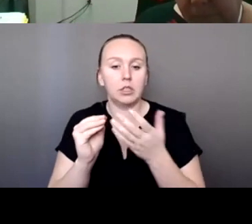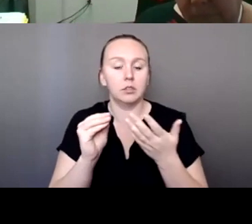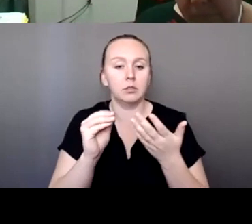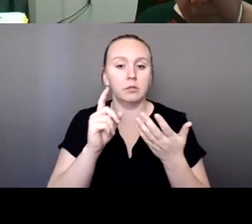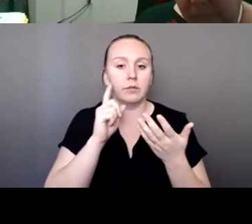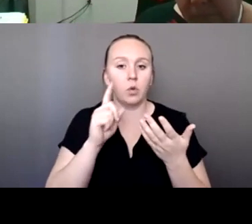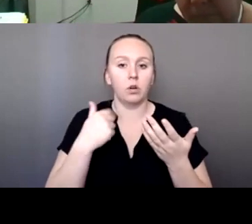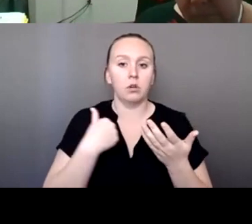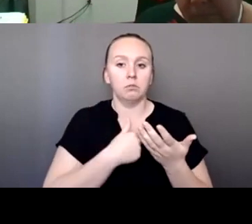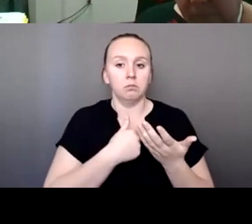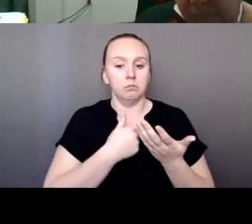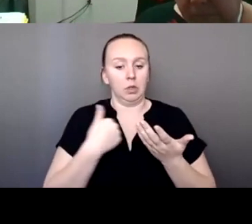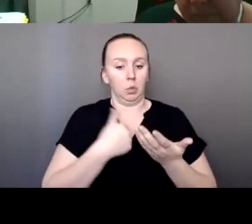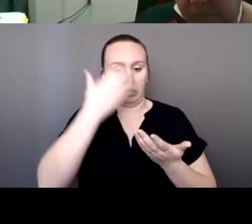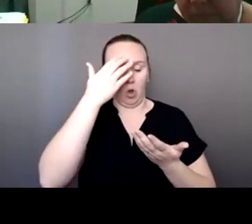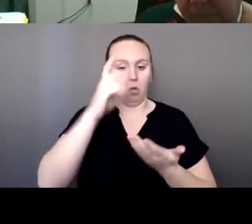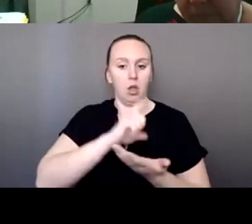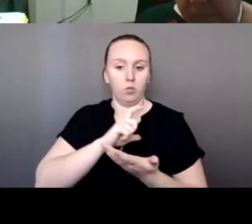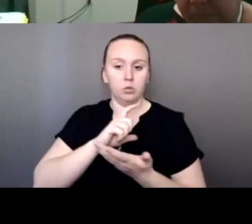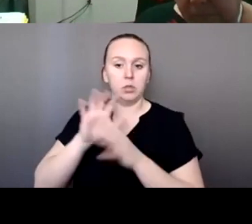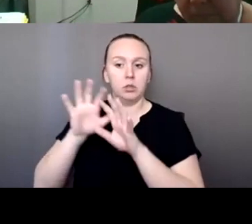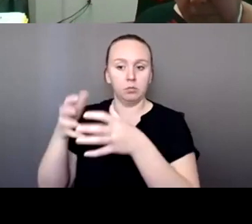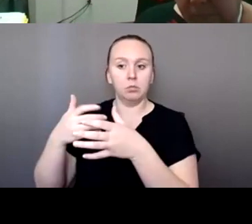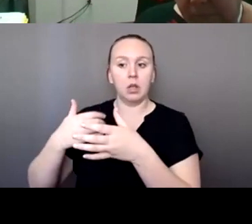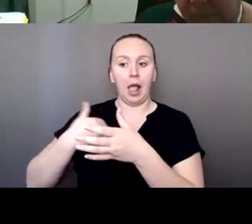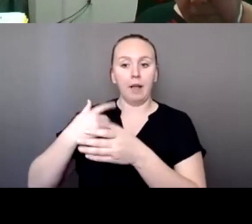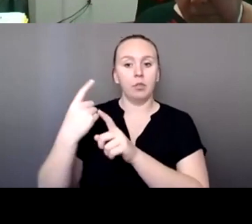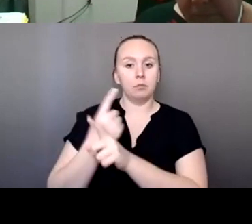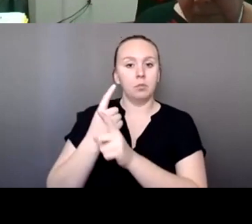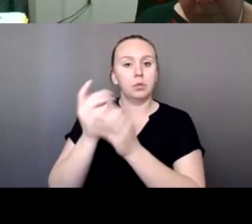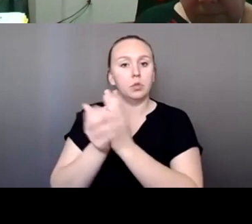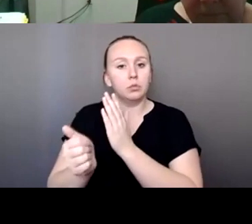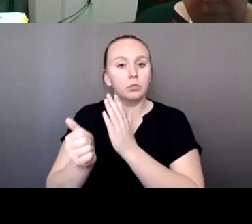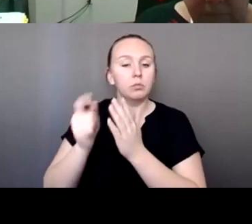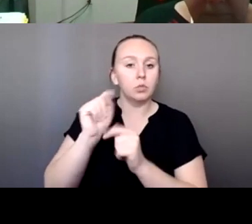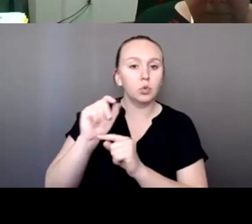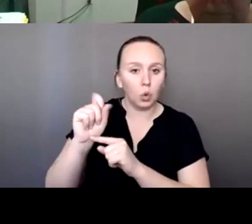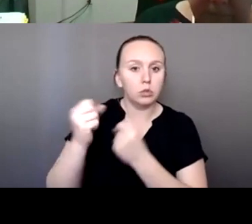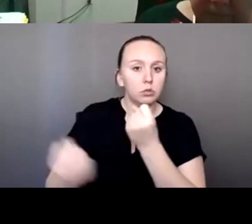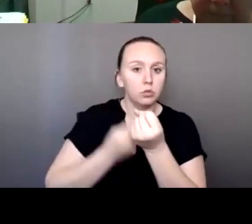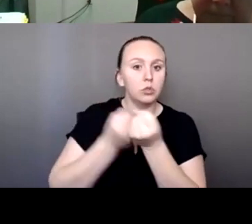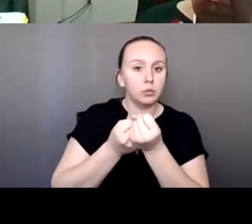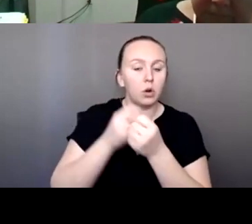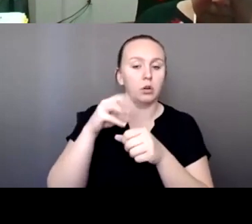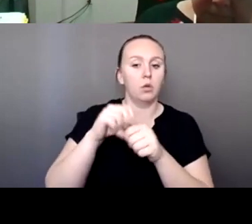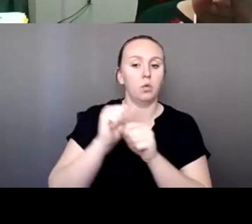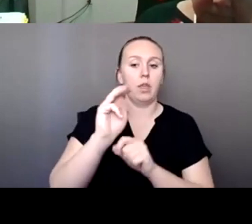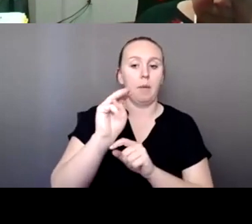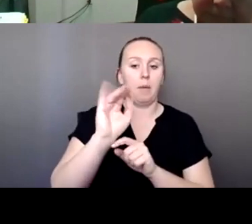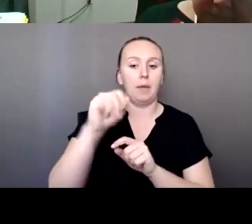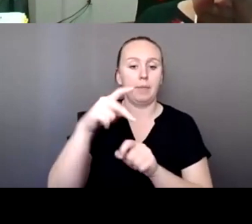you know, we know that the law enforcement officers are equipped with the right tools to support us in our MMIP work.